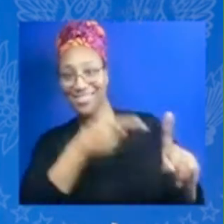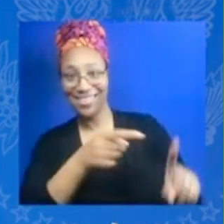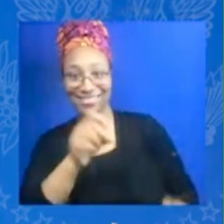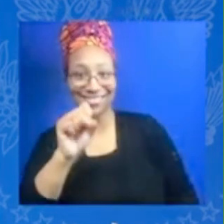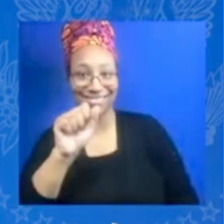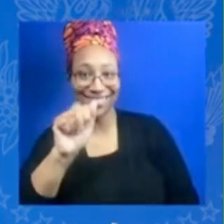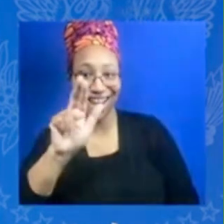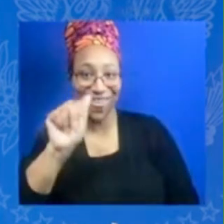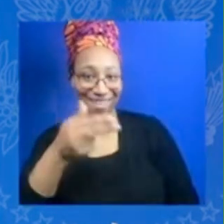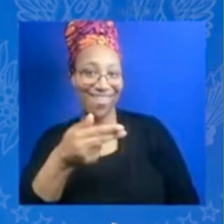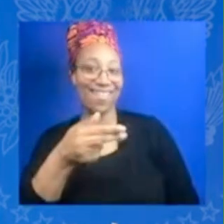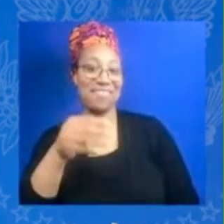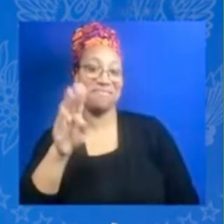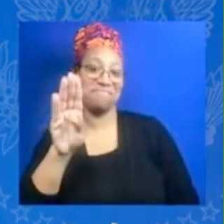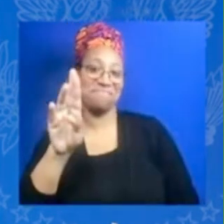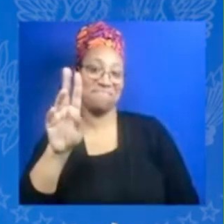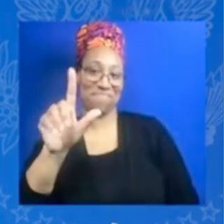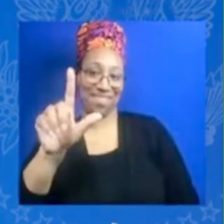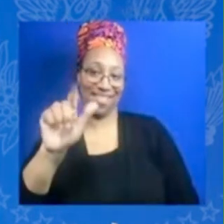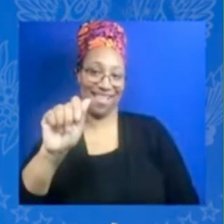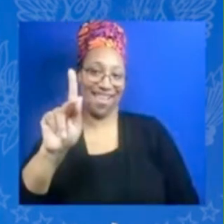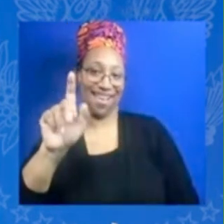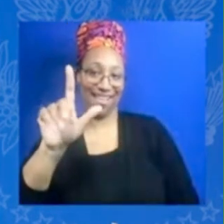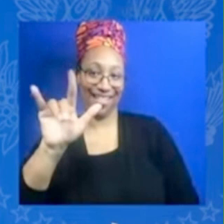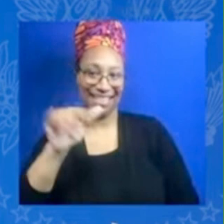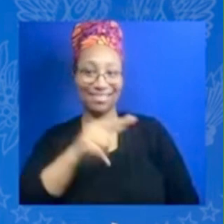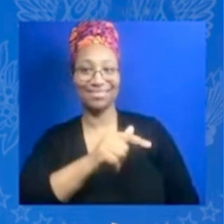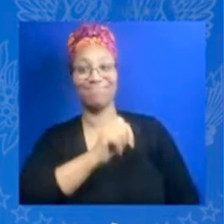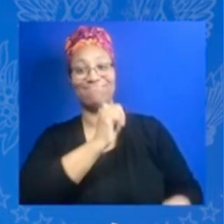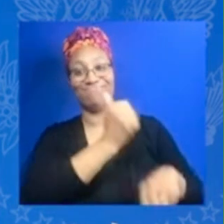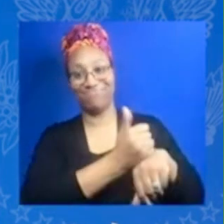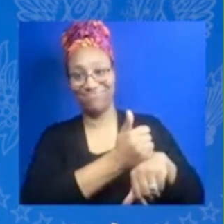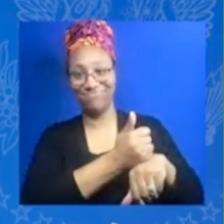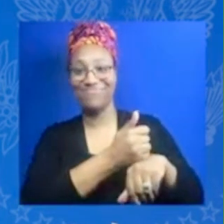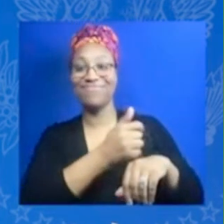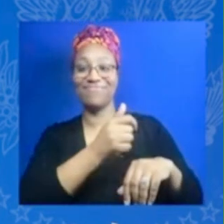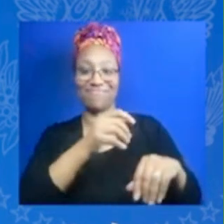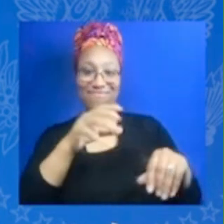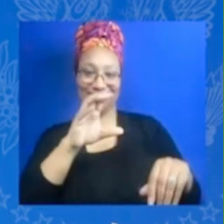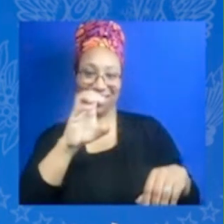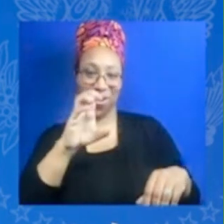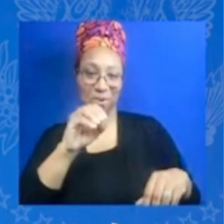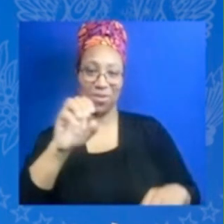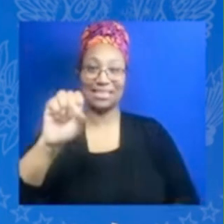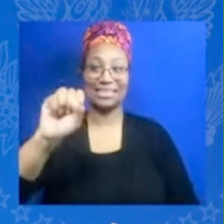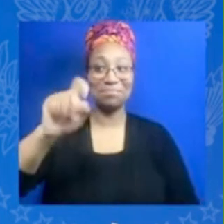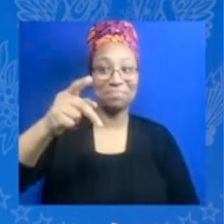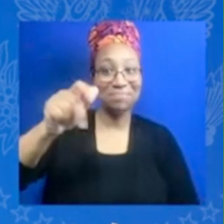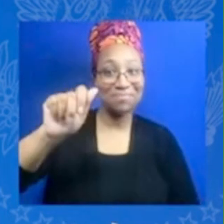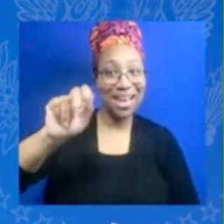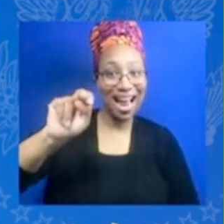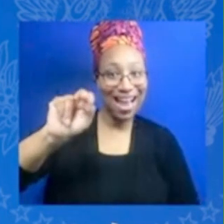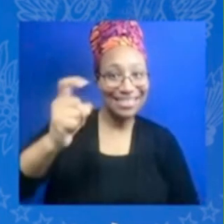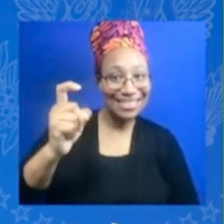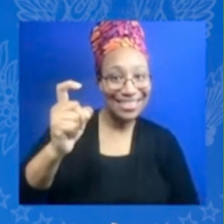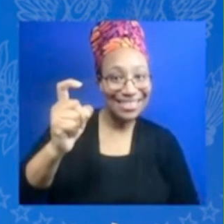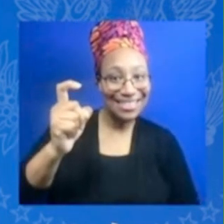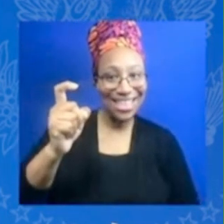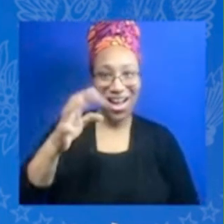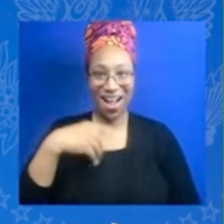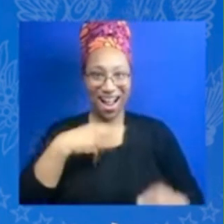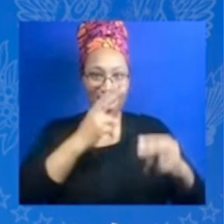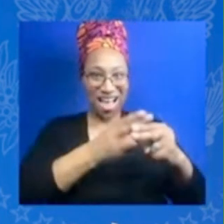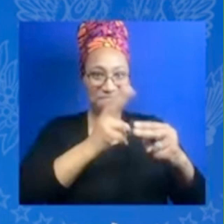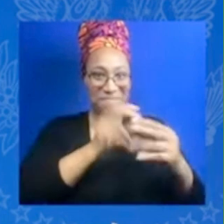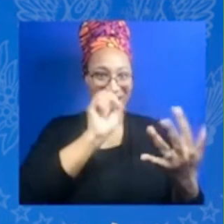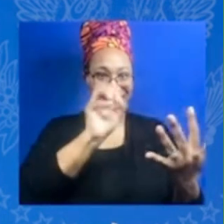Wow I mean this is an incredible panel and I think you know in the audience we have successful entrepreneurs that I've met in my travels